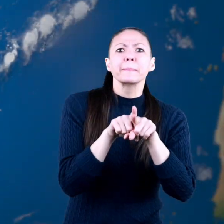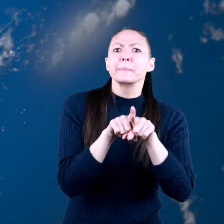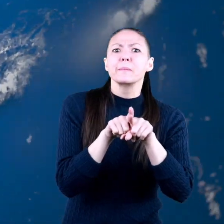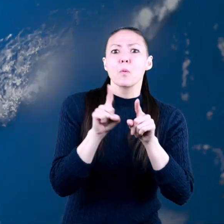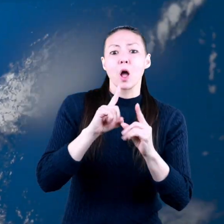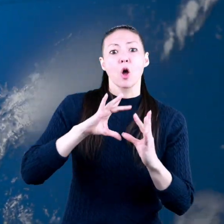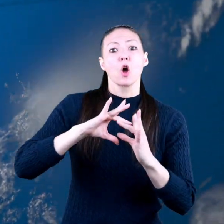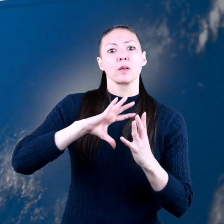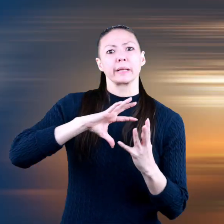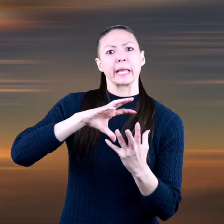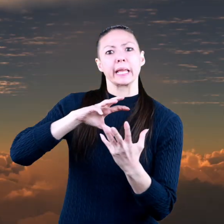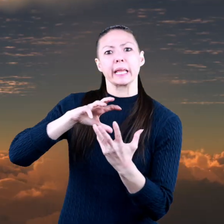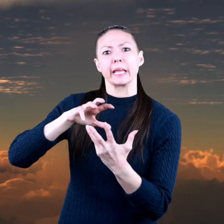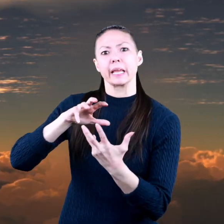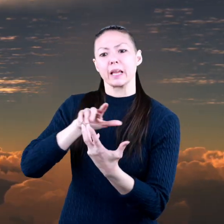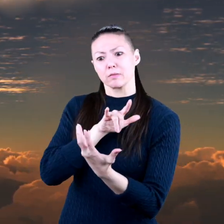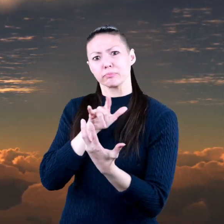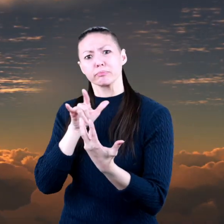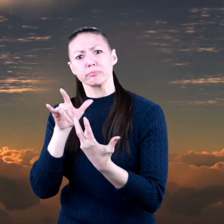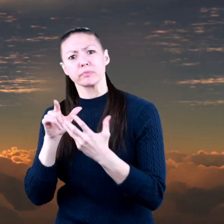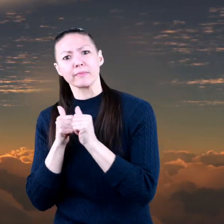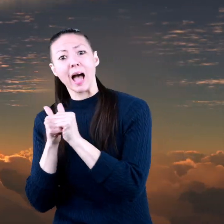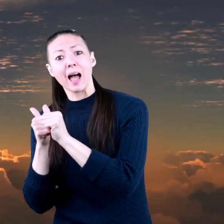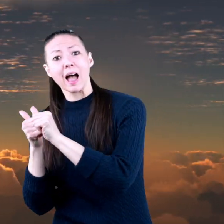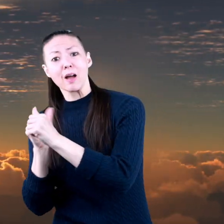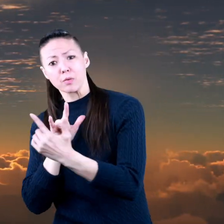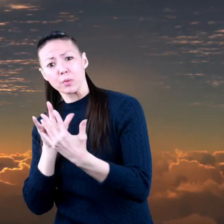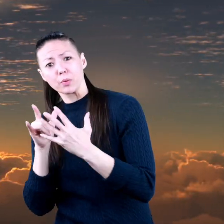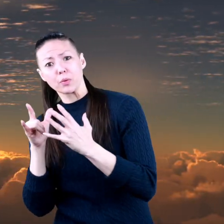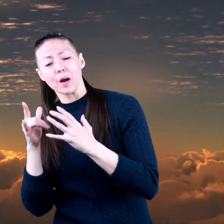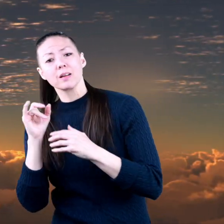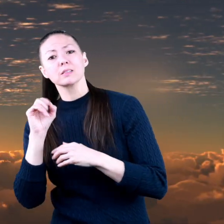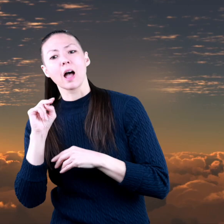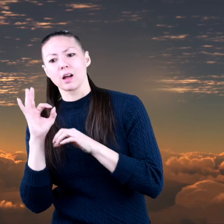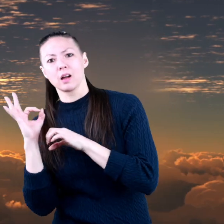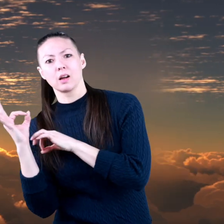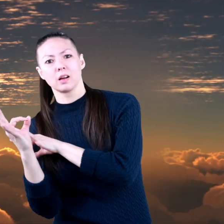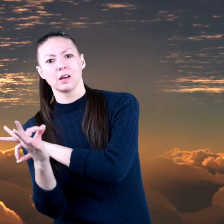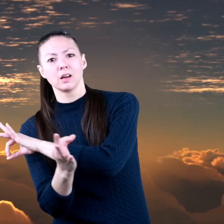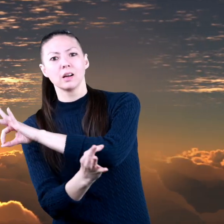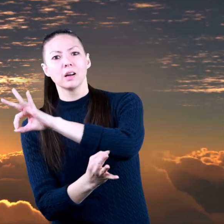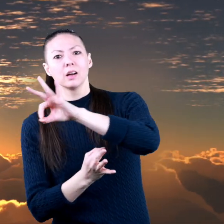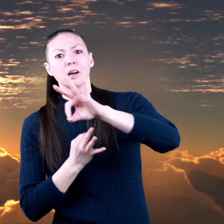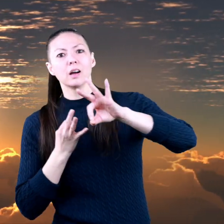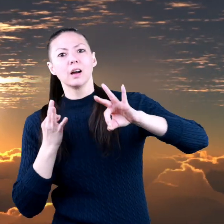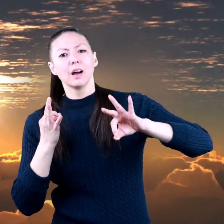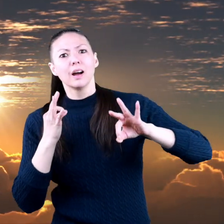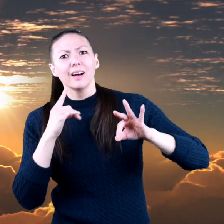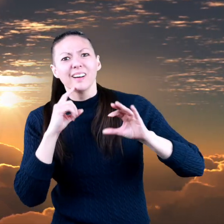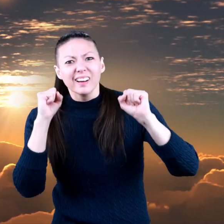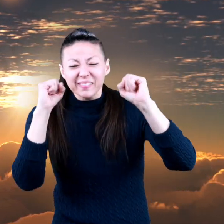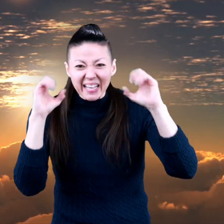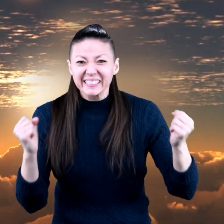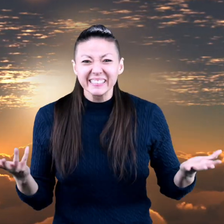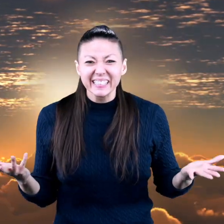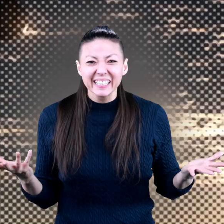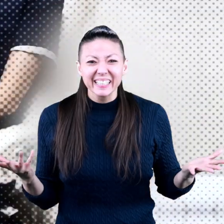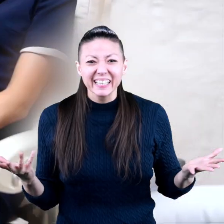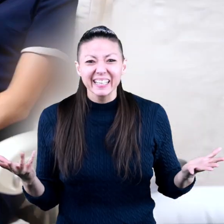that the earth is spinning, or it follows the same path as the sun. That's amazing!